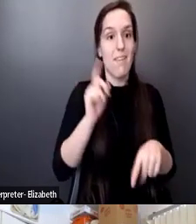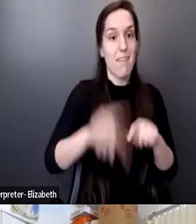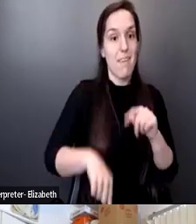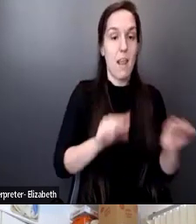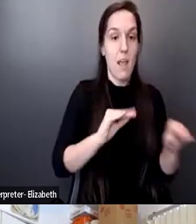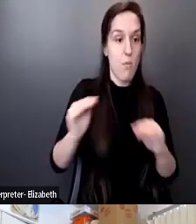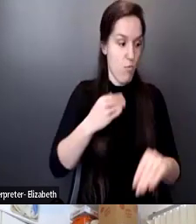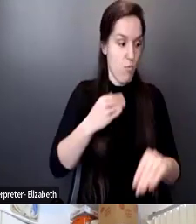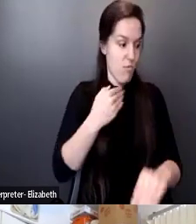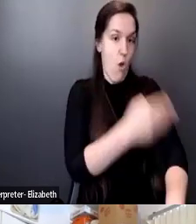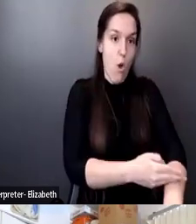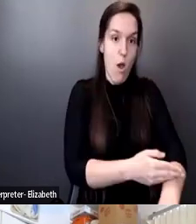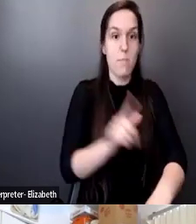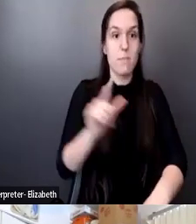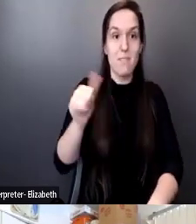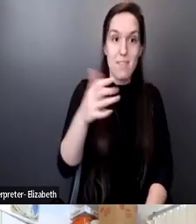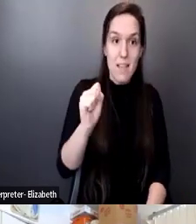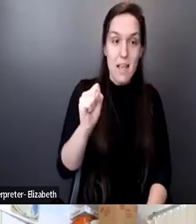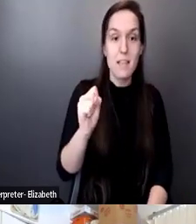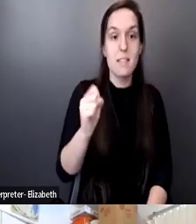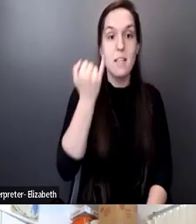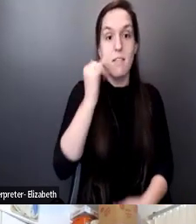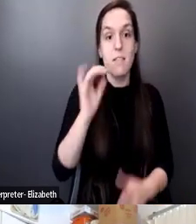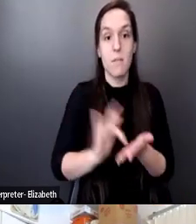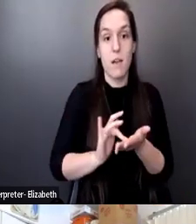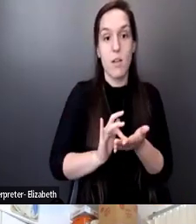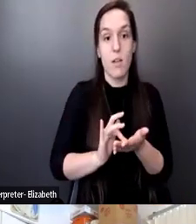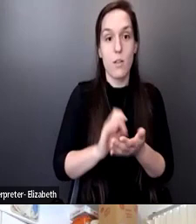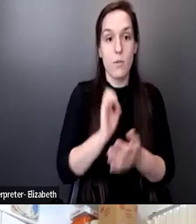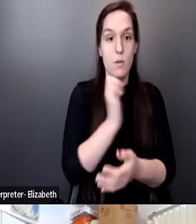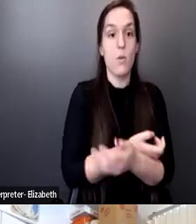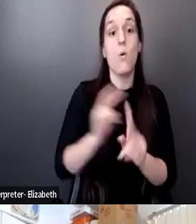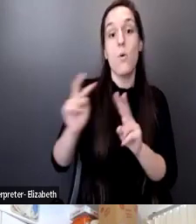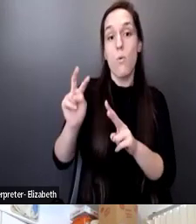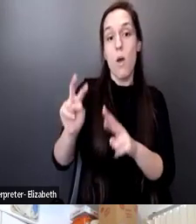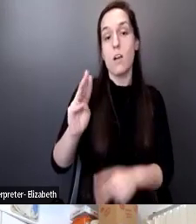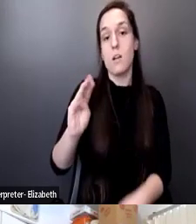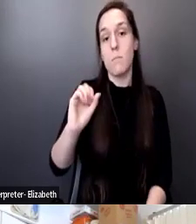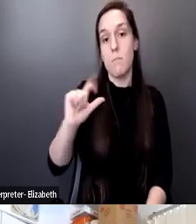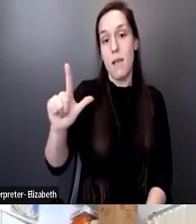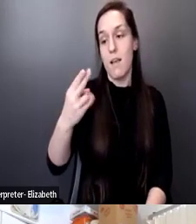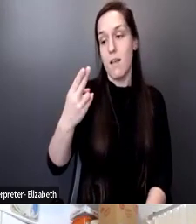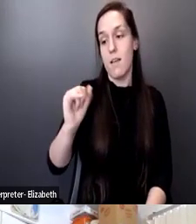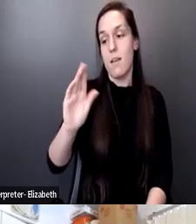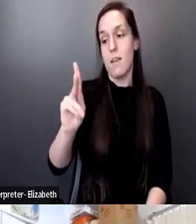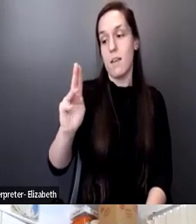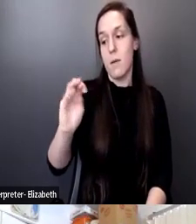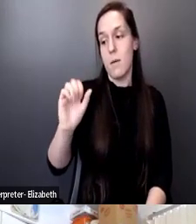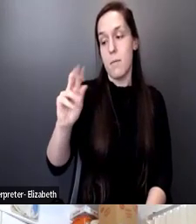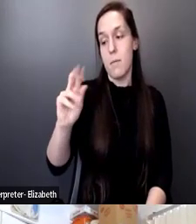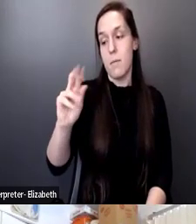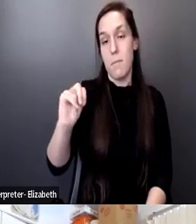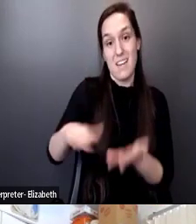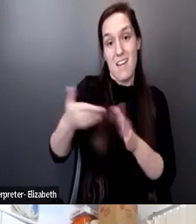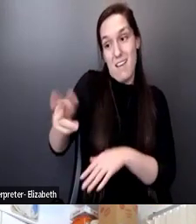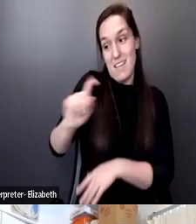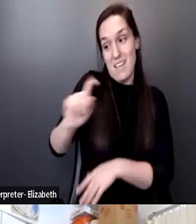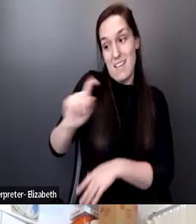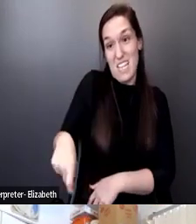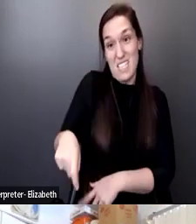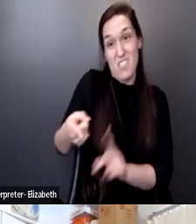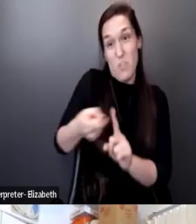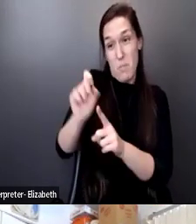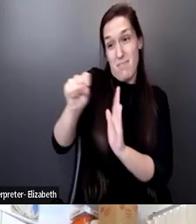watched in horror as the state of Texas murdered Michael Hickman and we saw preventable deaths in other states, including